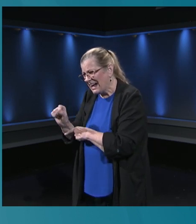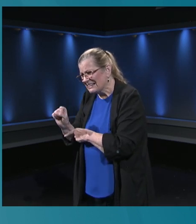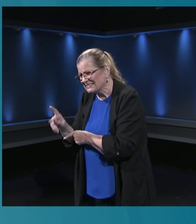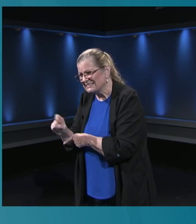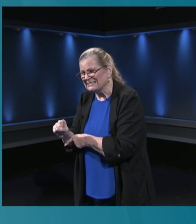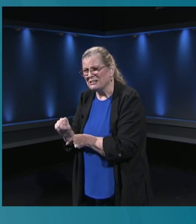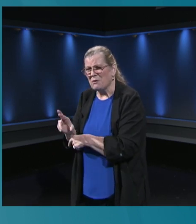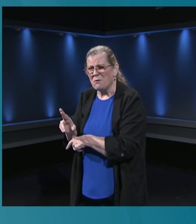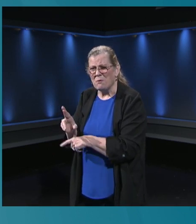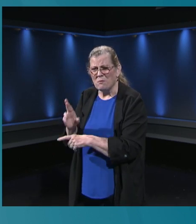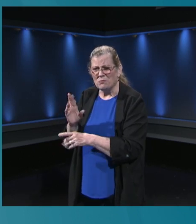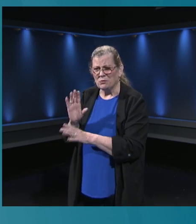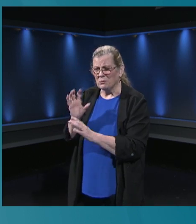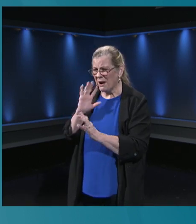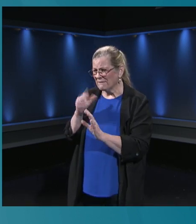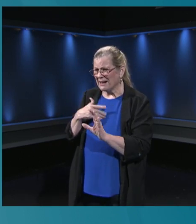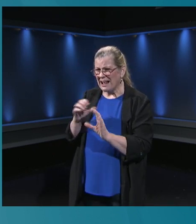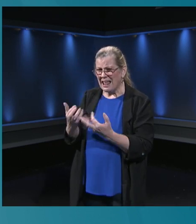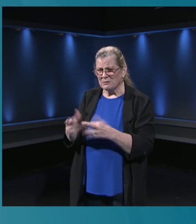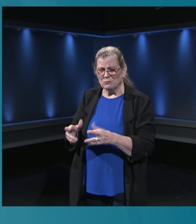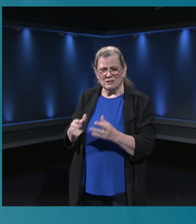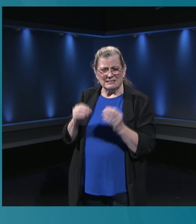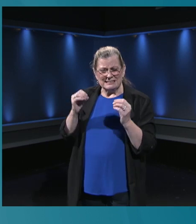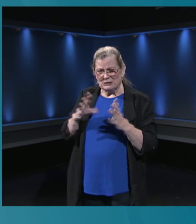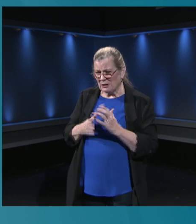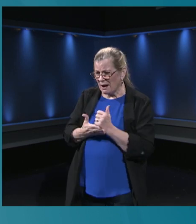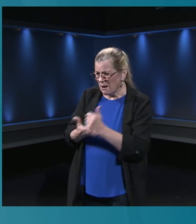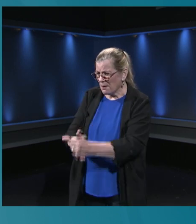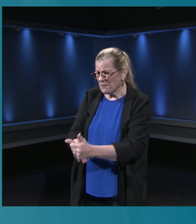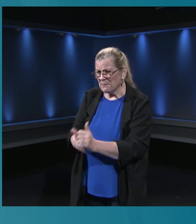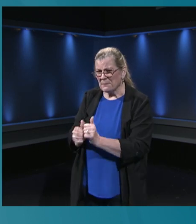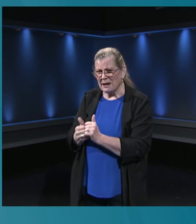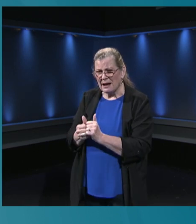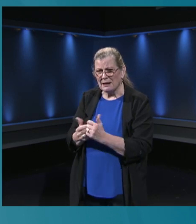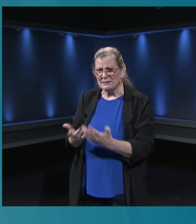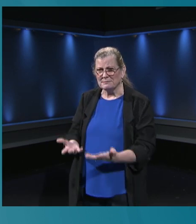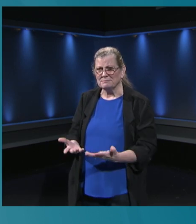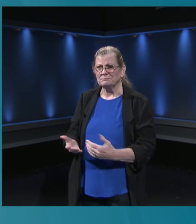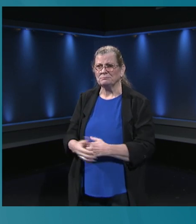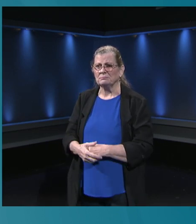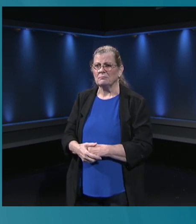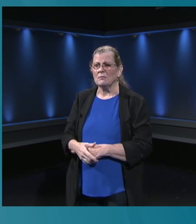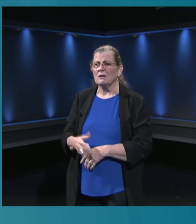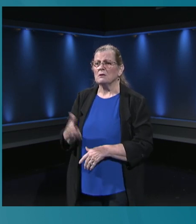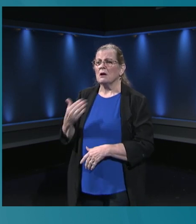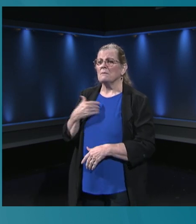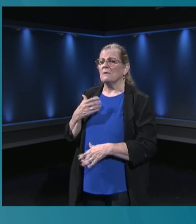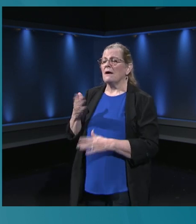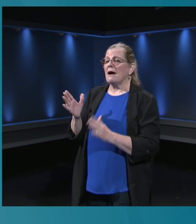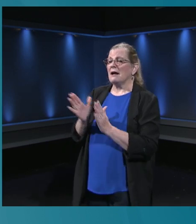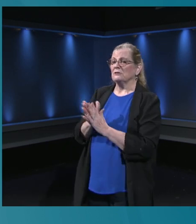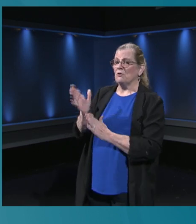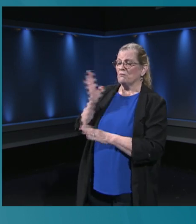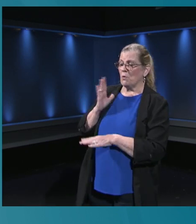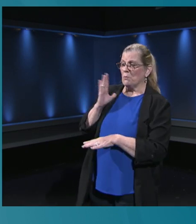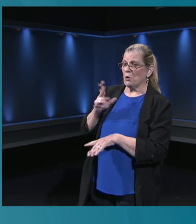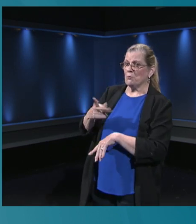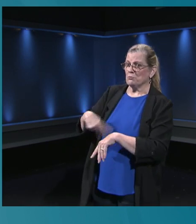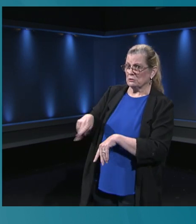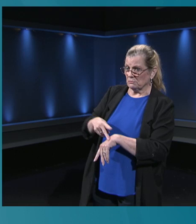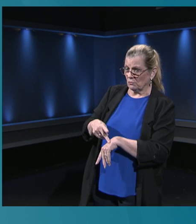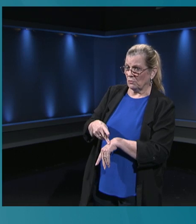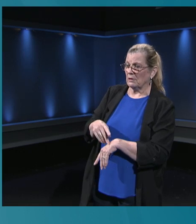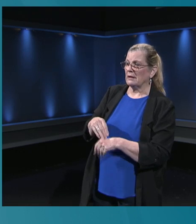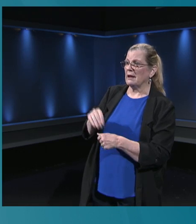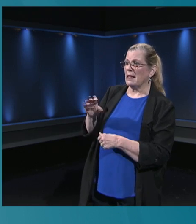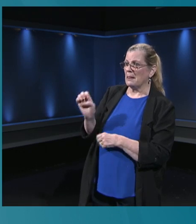classroom? Well, they will ask for the teacher's help. Leona, I'm going to actually ask you as a former elementary principal and really director